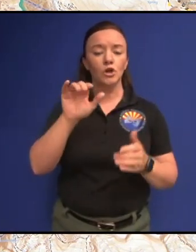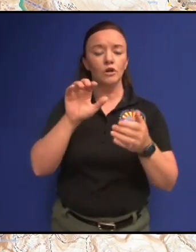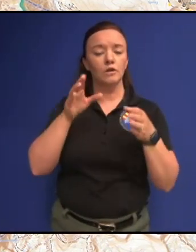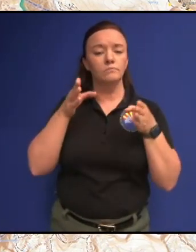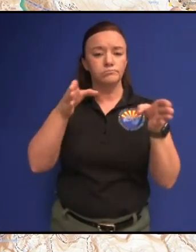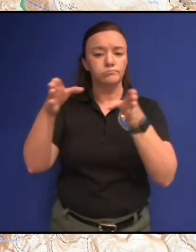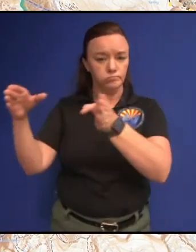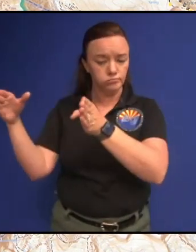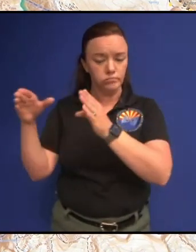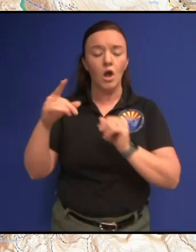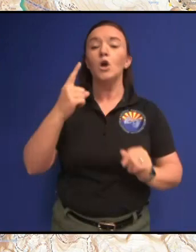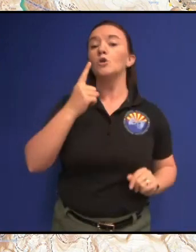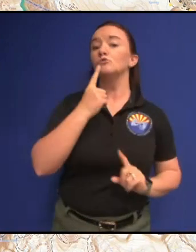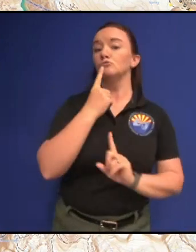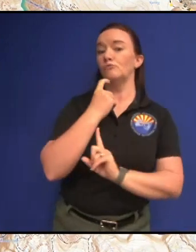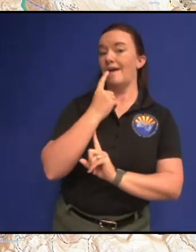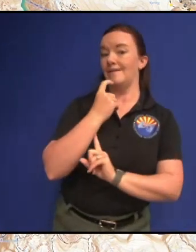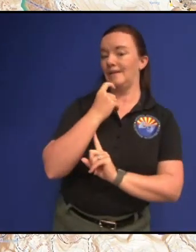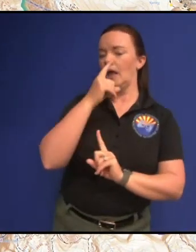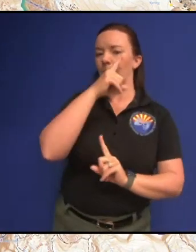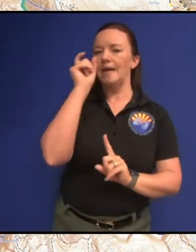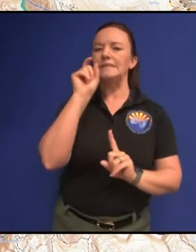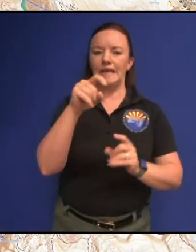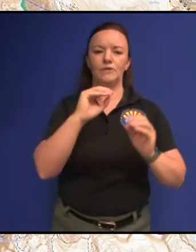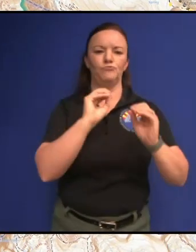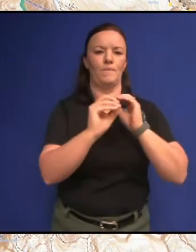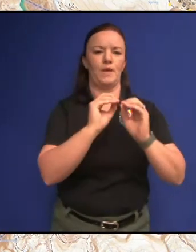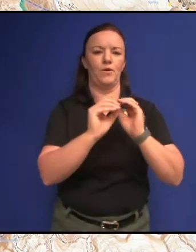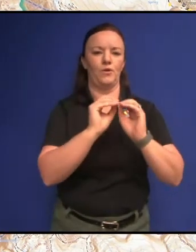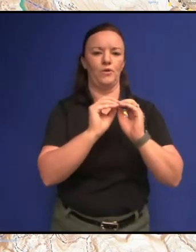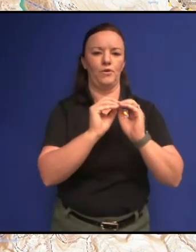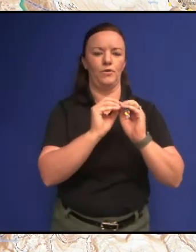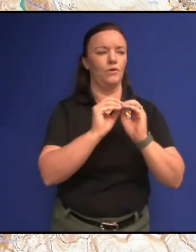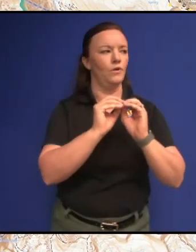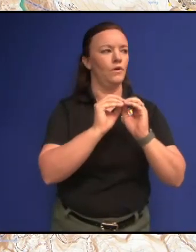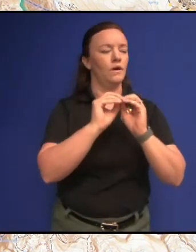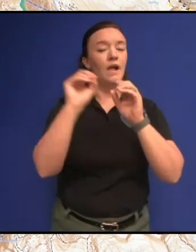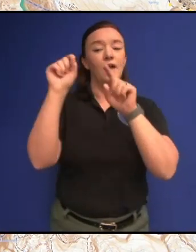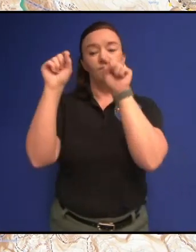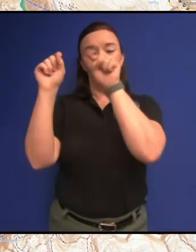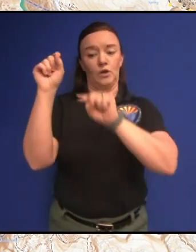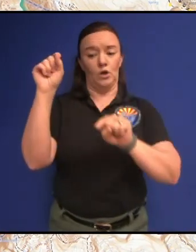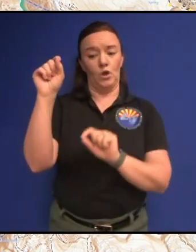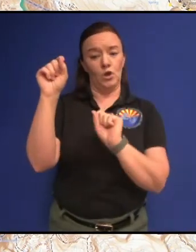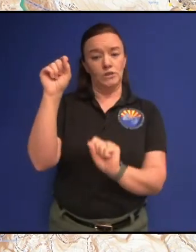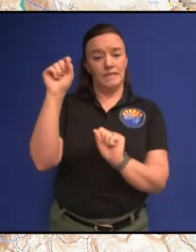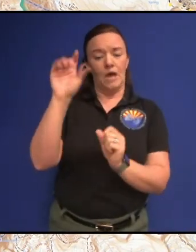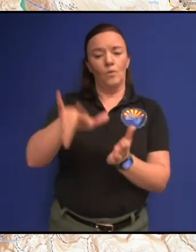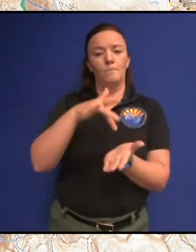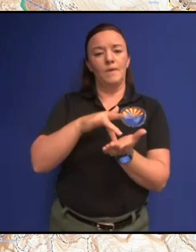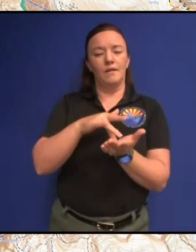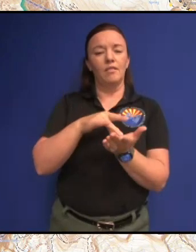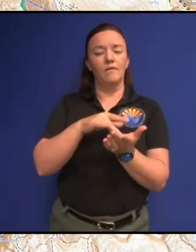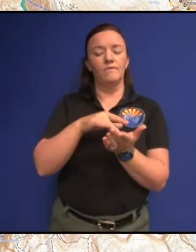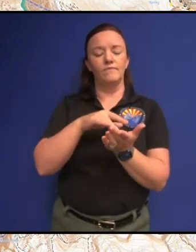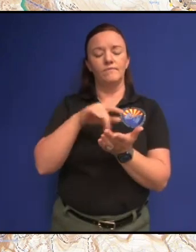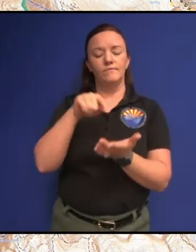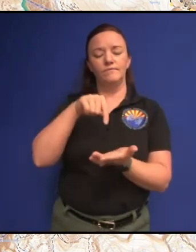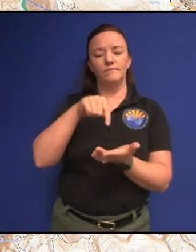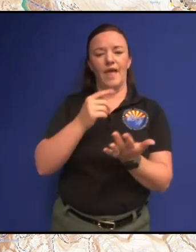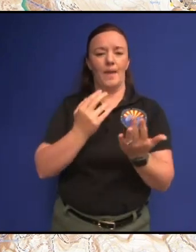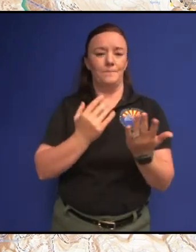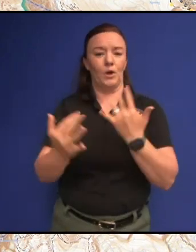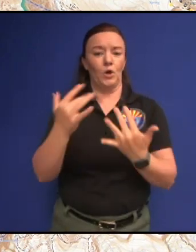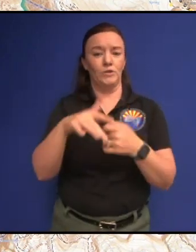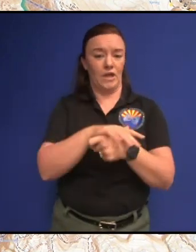have repair that's needed the dozer lines down here further to the south in the middle of the burnout or the middle of the burned area are